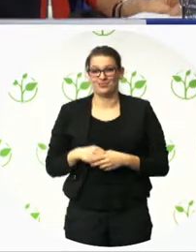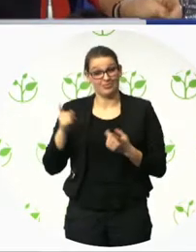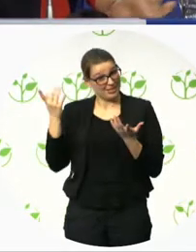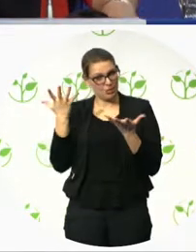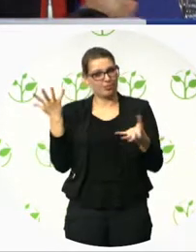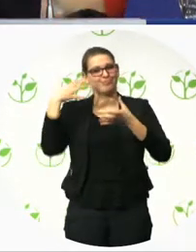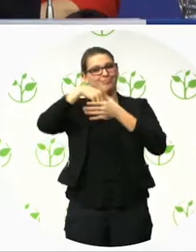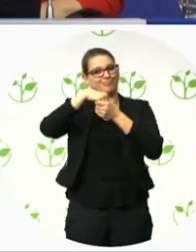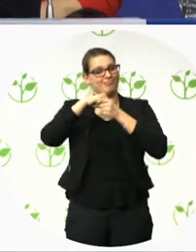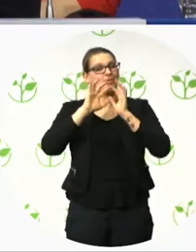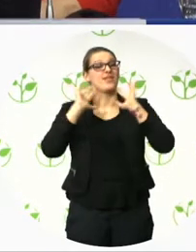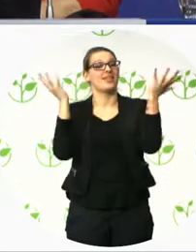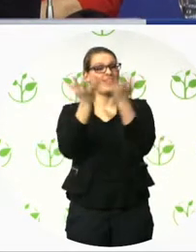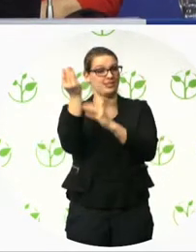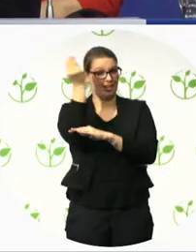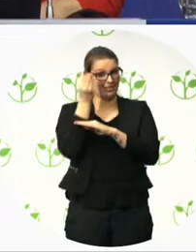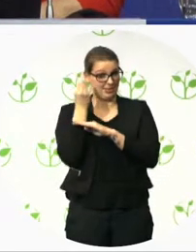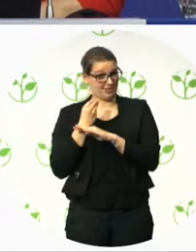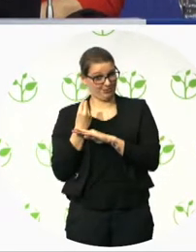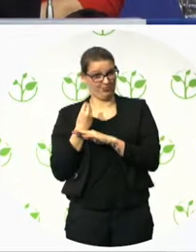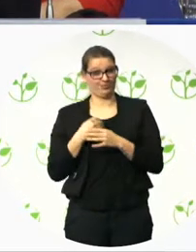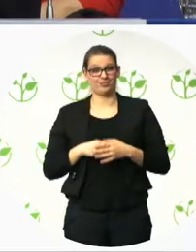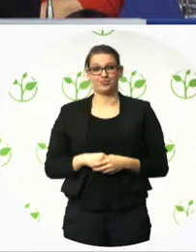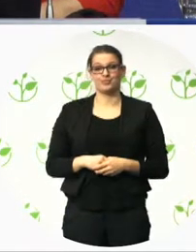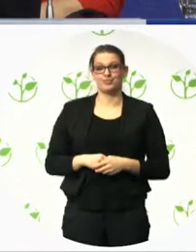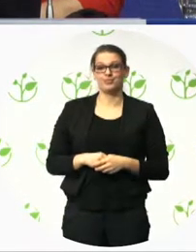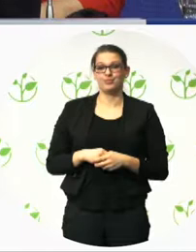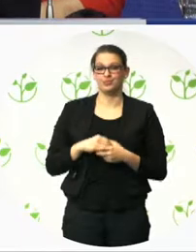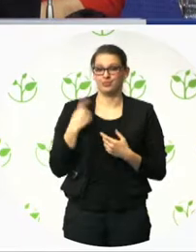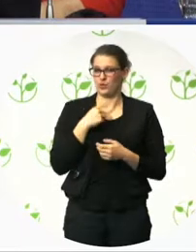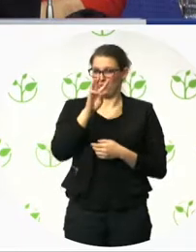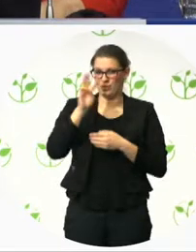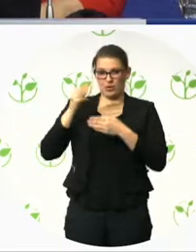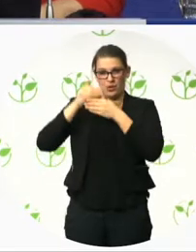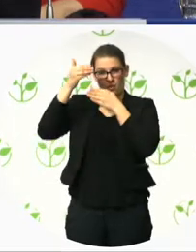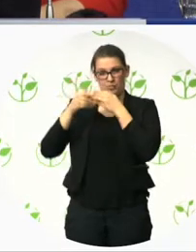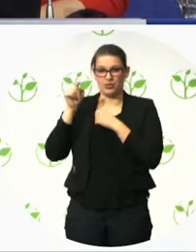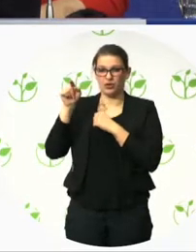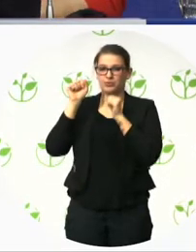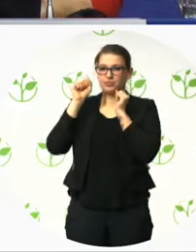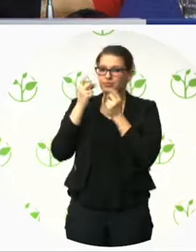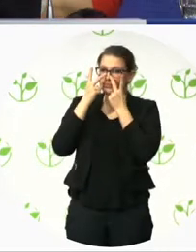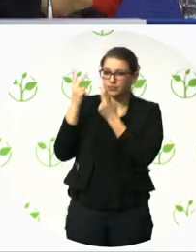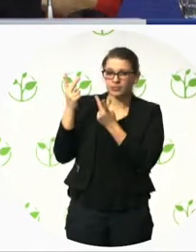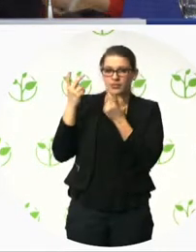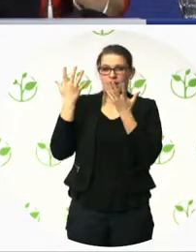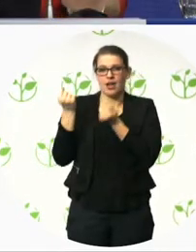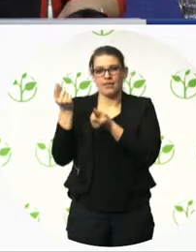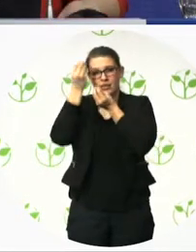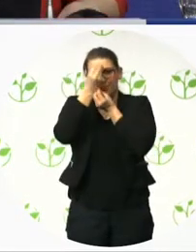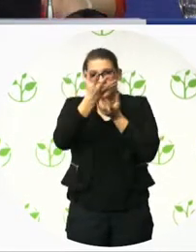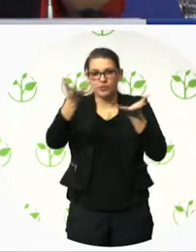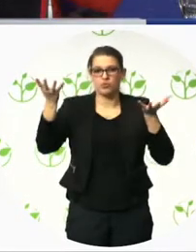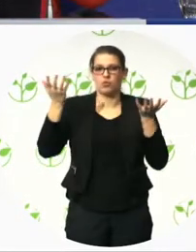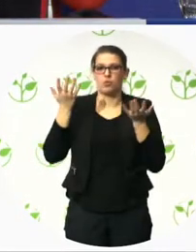page is providing information to the public. And it is, I would say, all over, almost